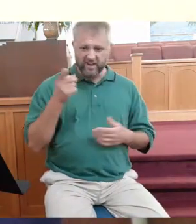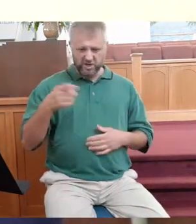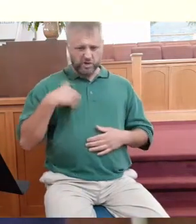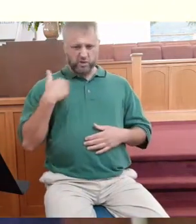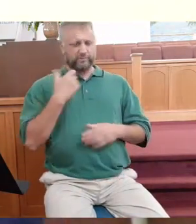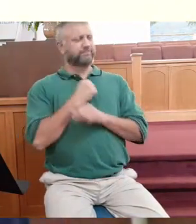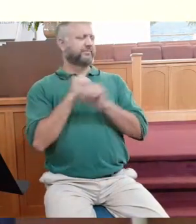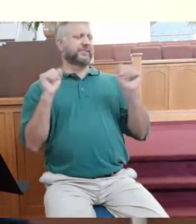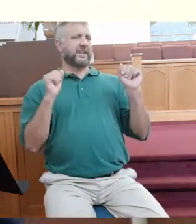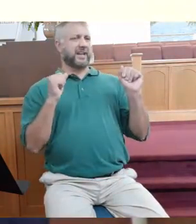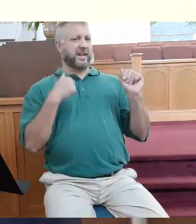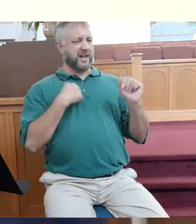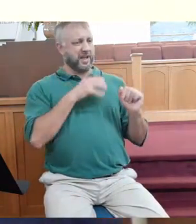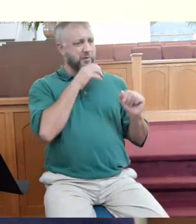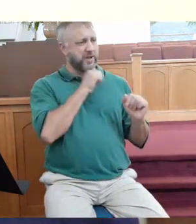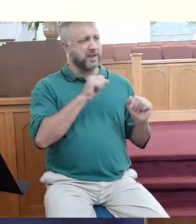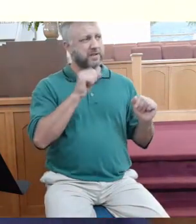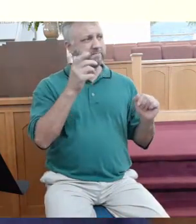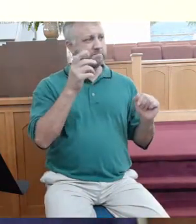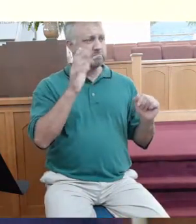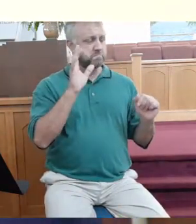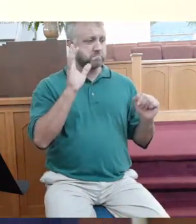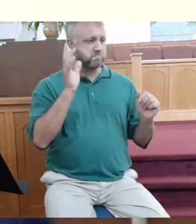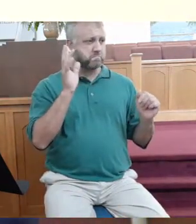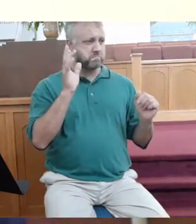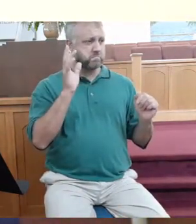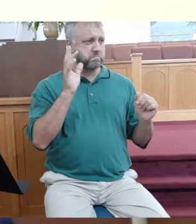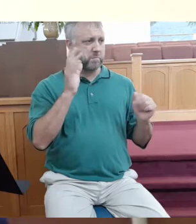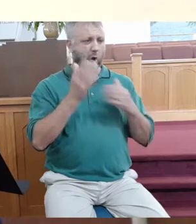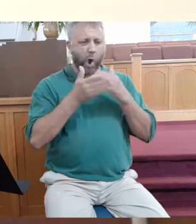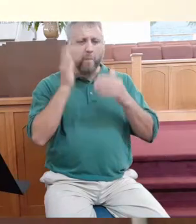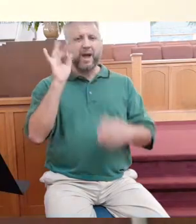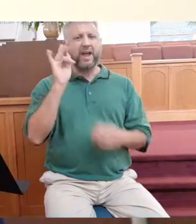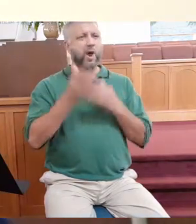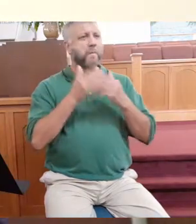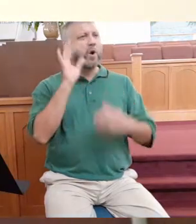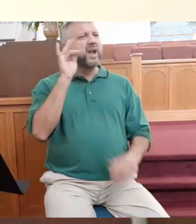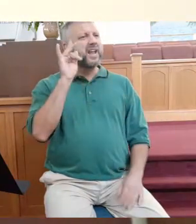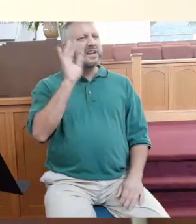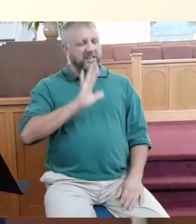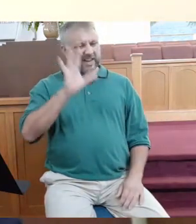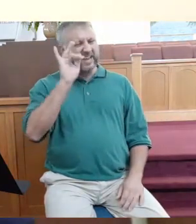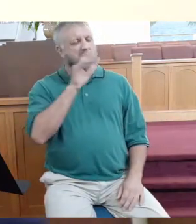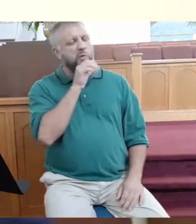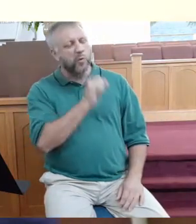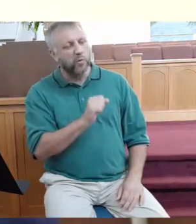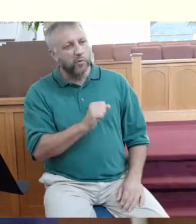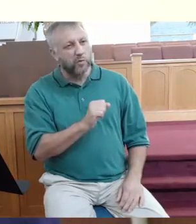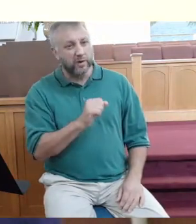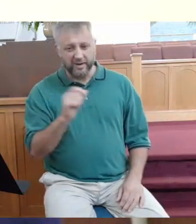gave her life to Christ. I didn't until I was almost 18 years old or 18 years old.